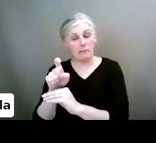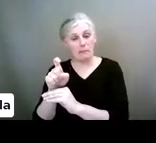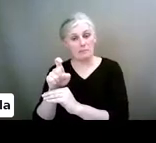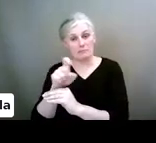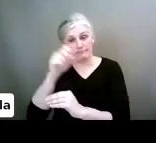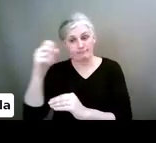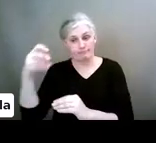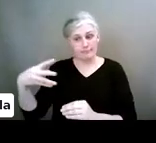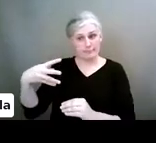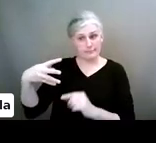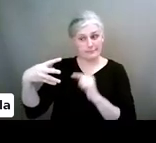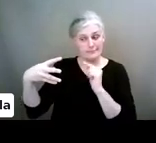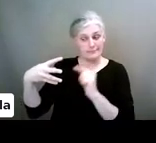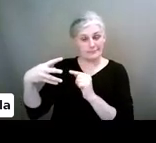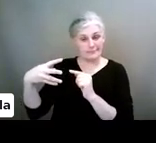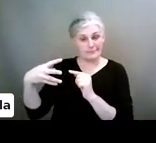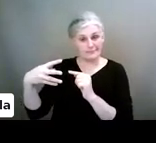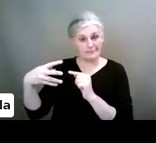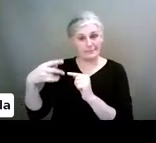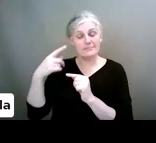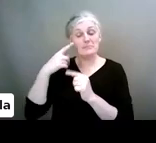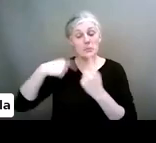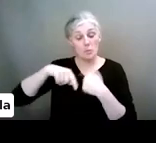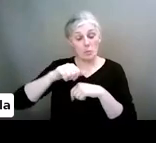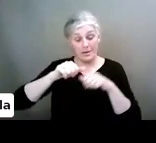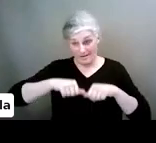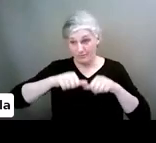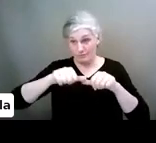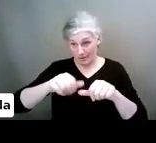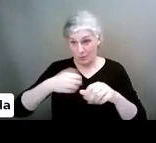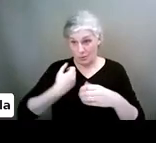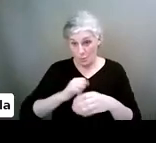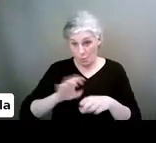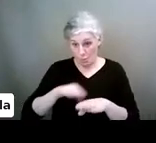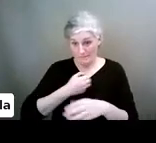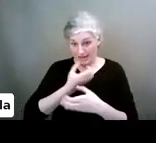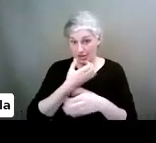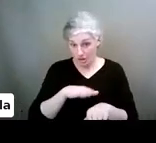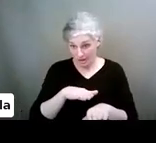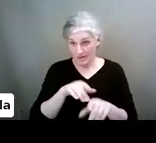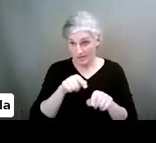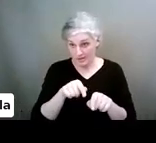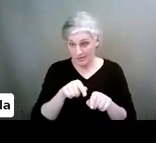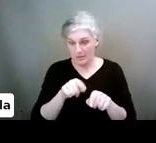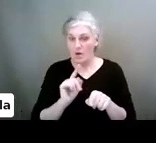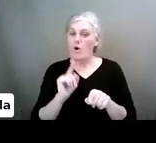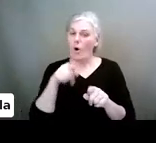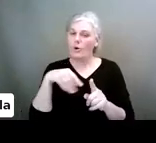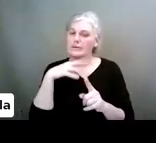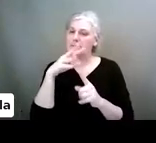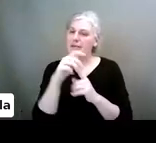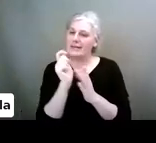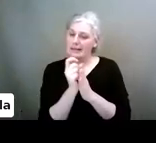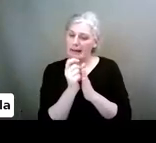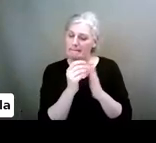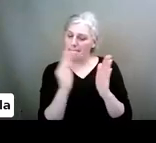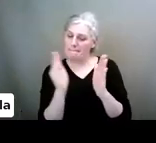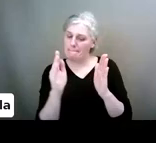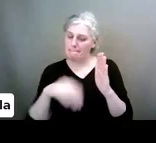In Snapchat, we've agreed that only a certain amount of time